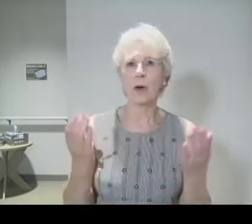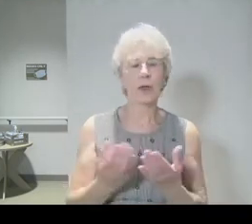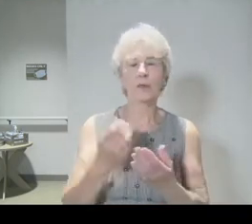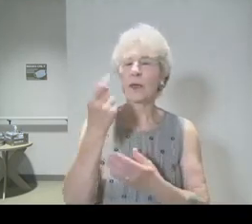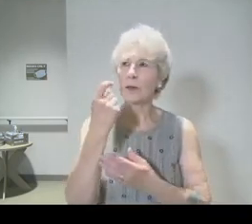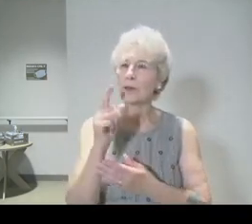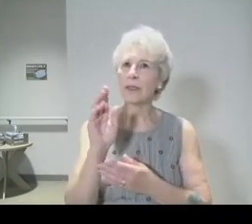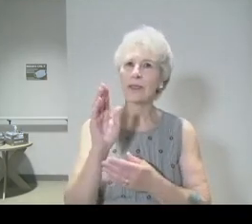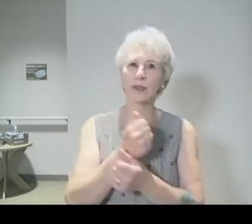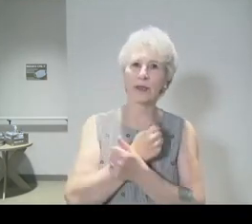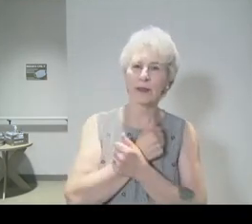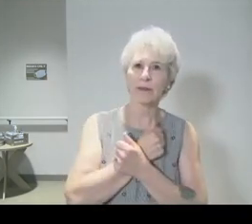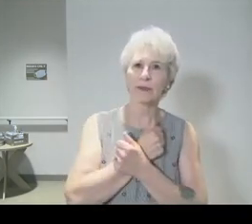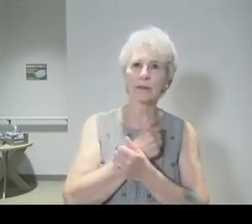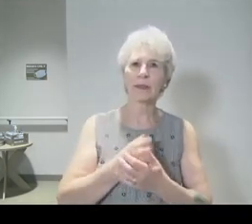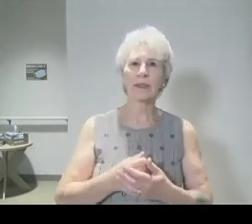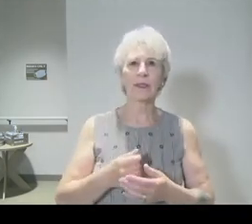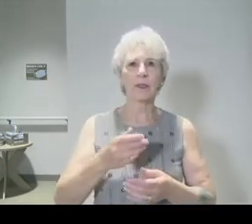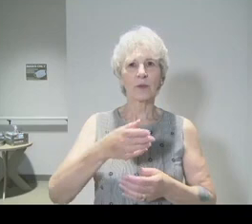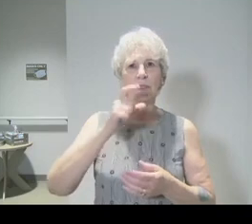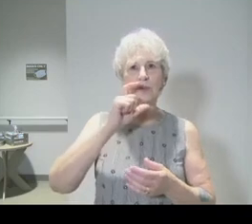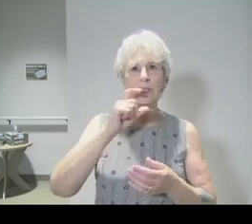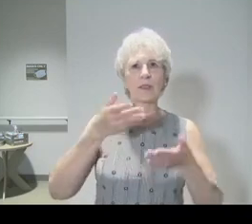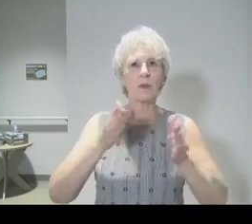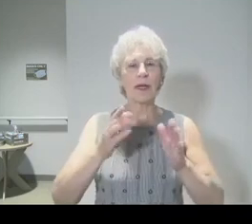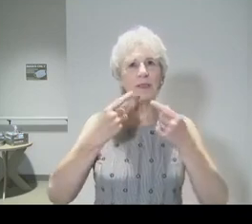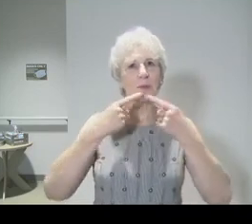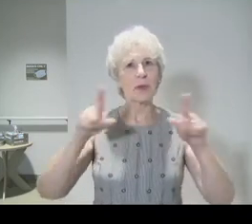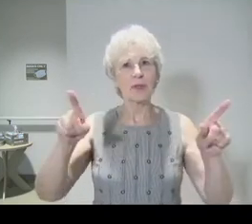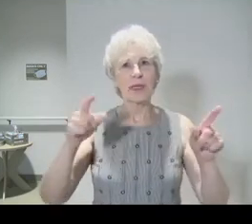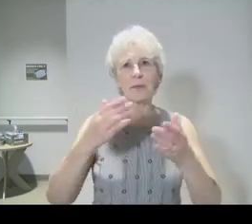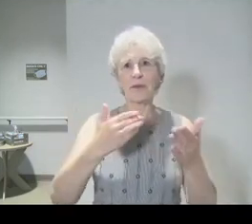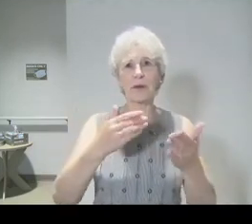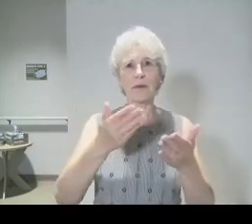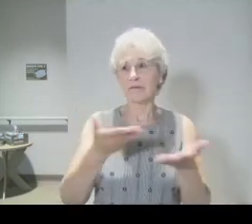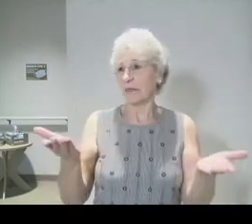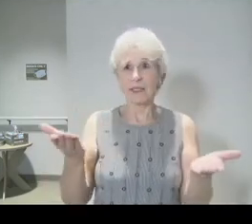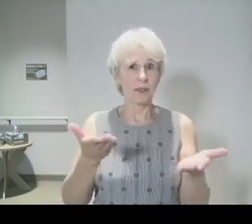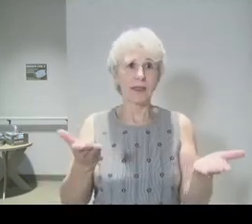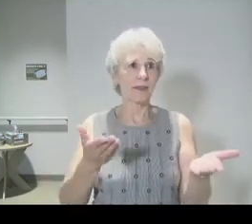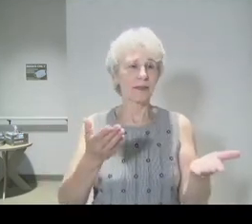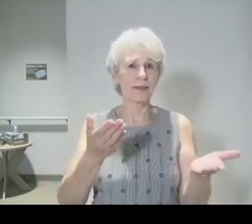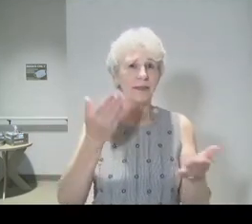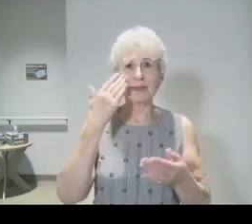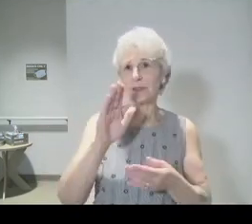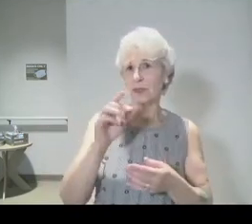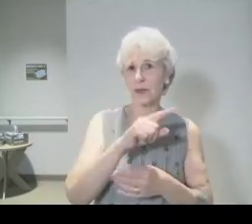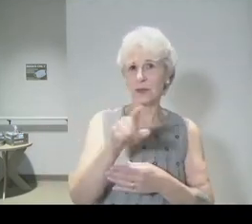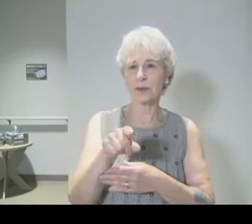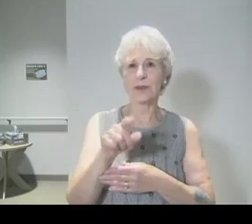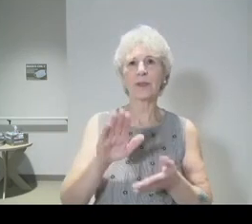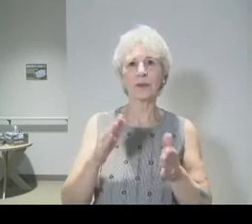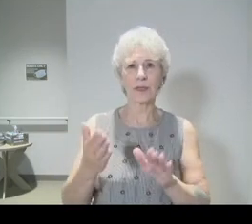sacrificial love. We drink this cup as a way to proclaim before anyone here who does not know you yet, that you